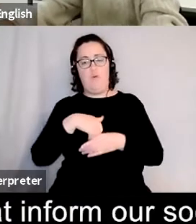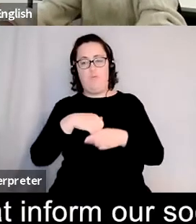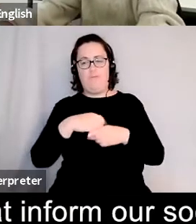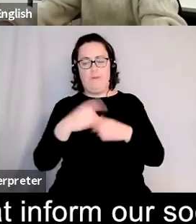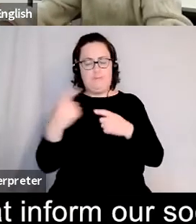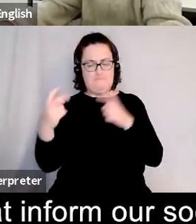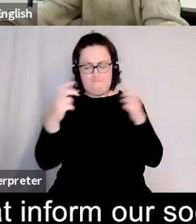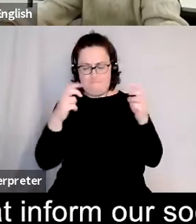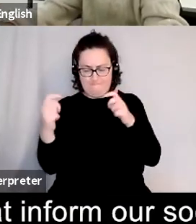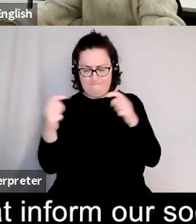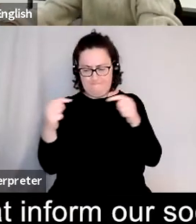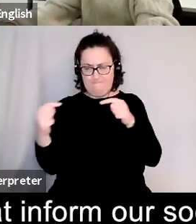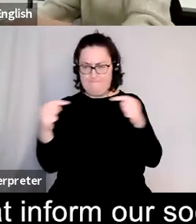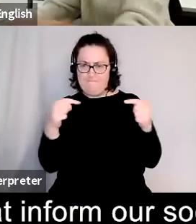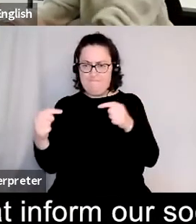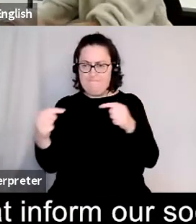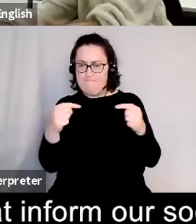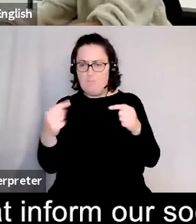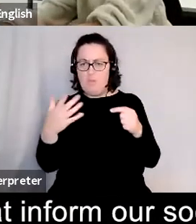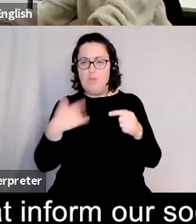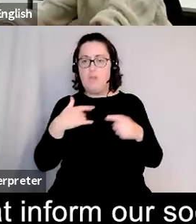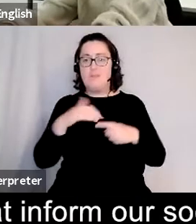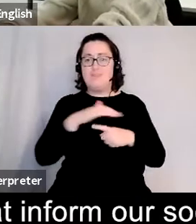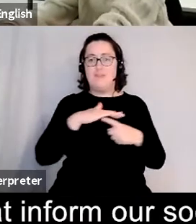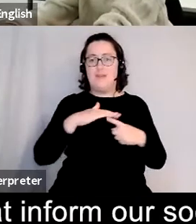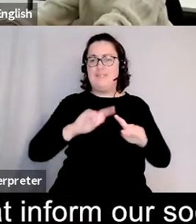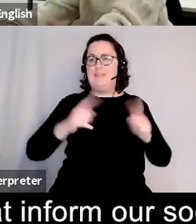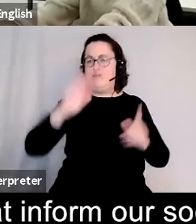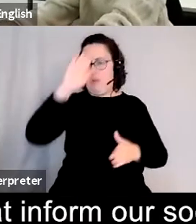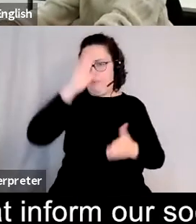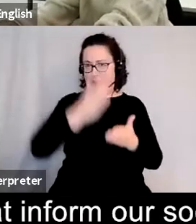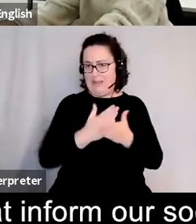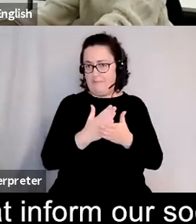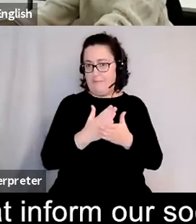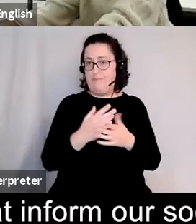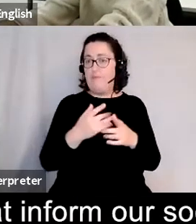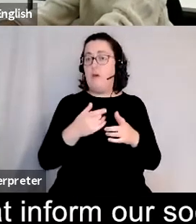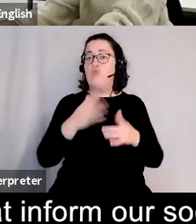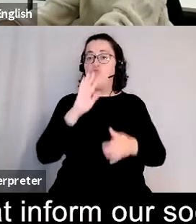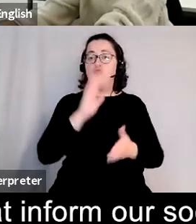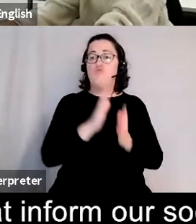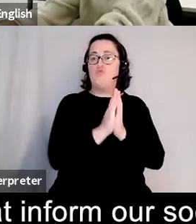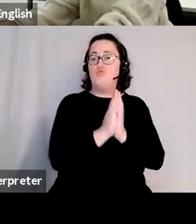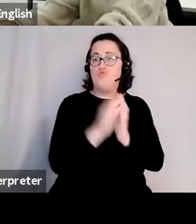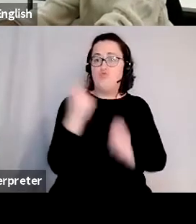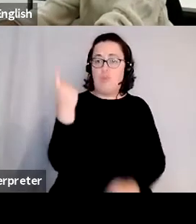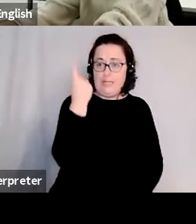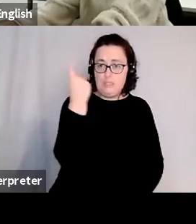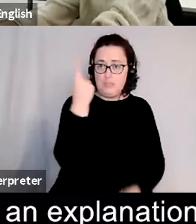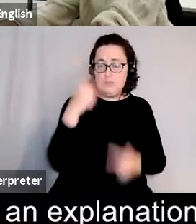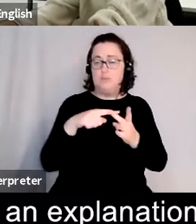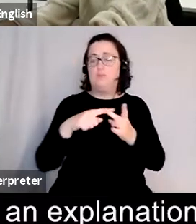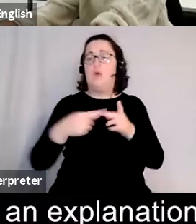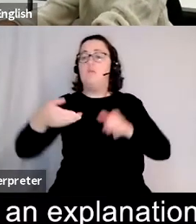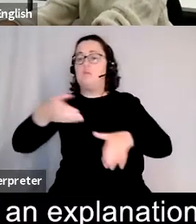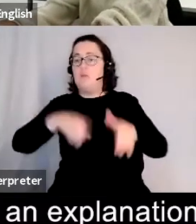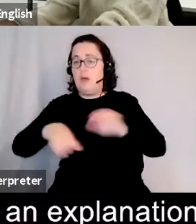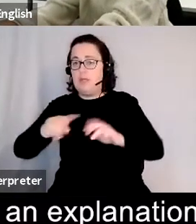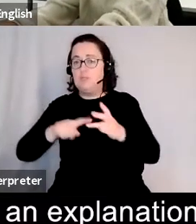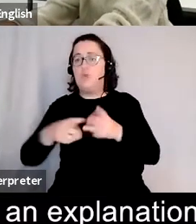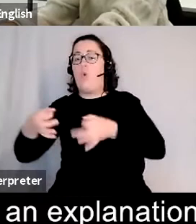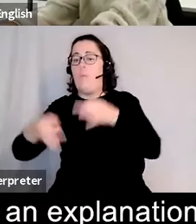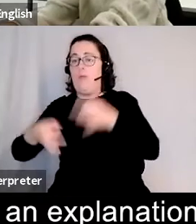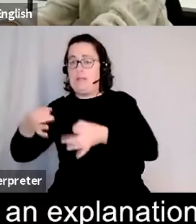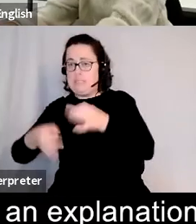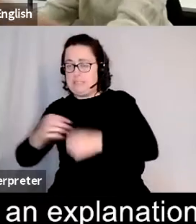belief systems that inform us society be they religious scientific or political focusing on an